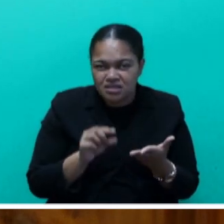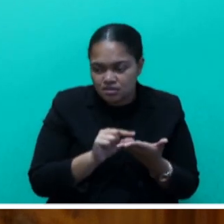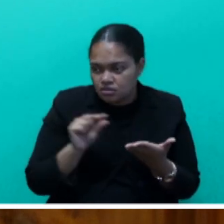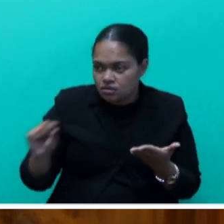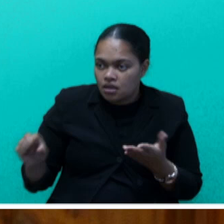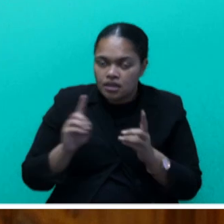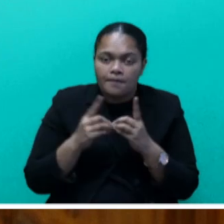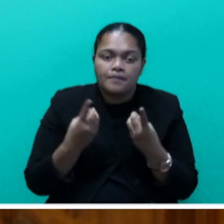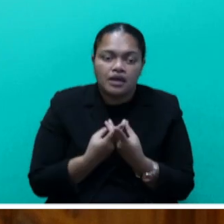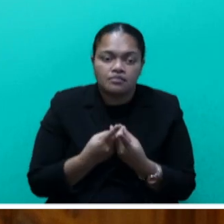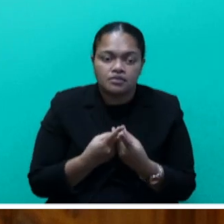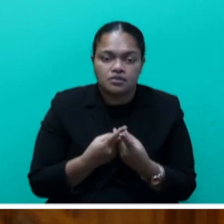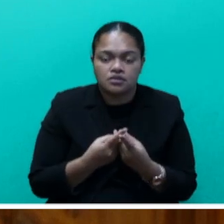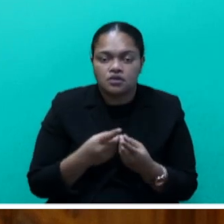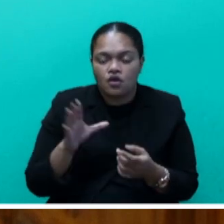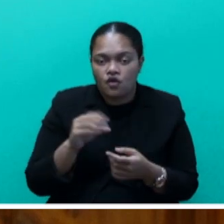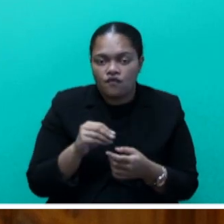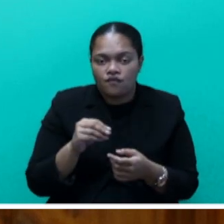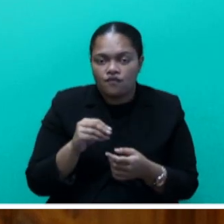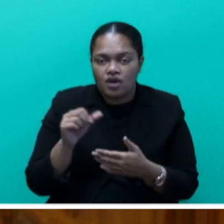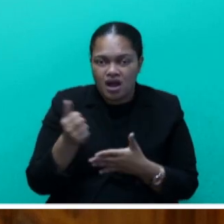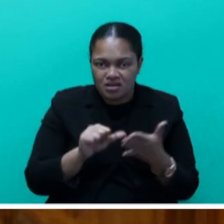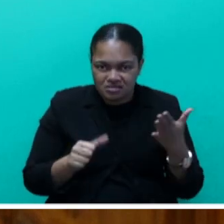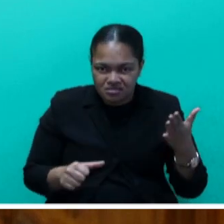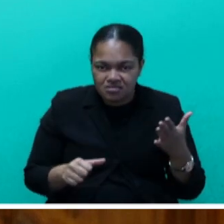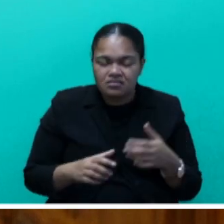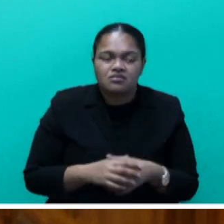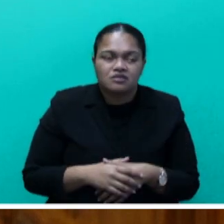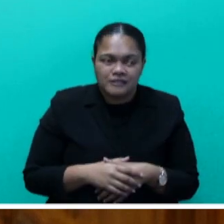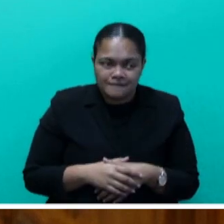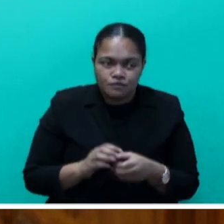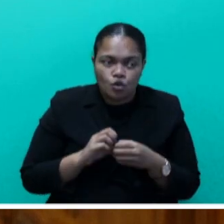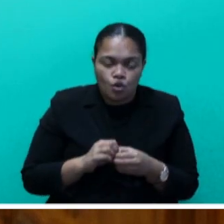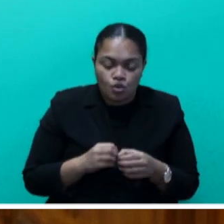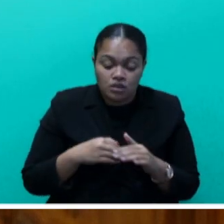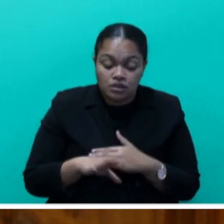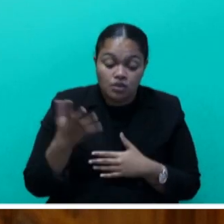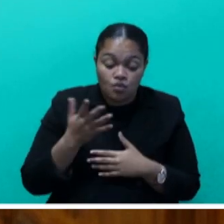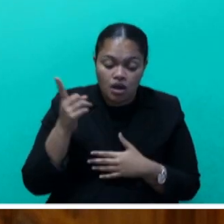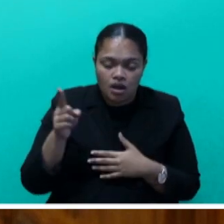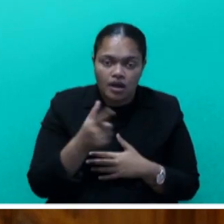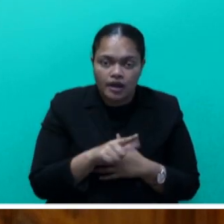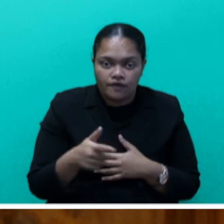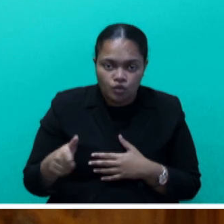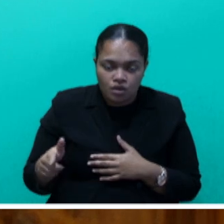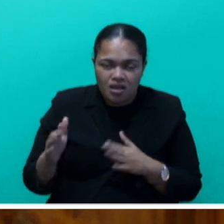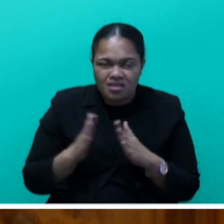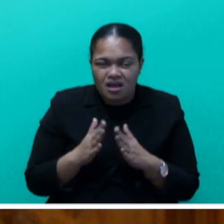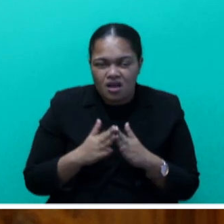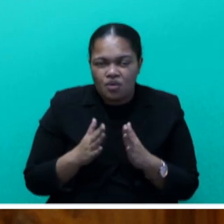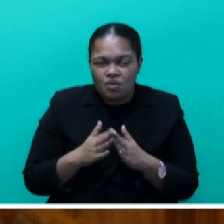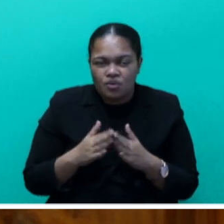Department of Culture, Heritage and Arts to support the property owners in Levuka. Levuka town whose